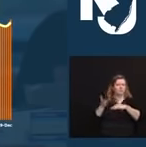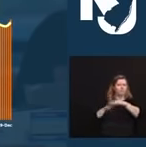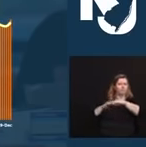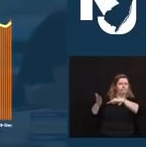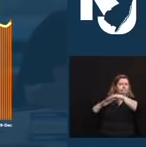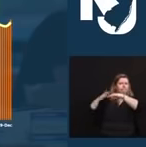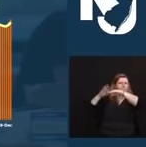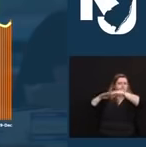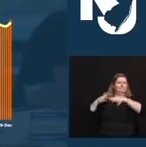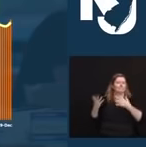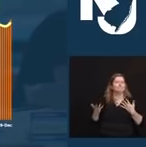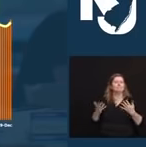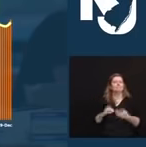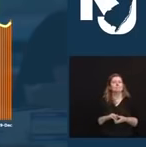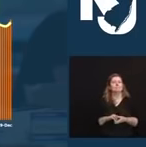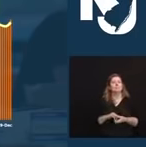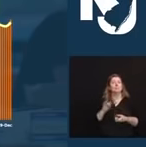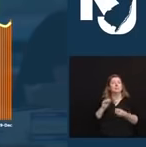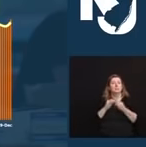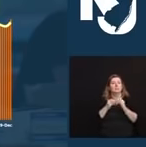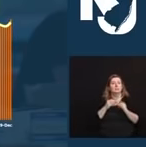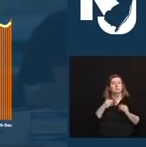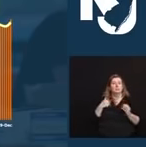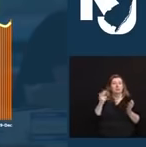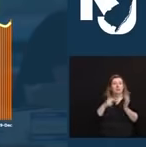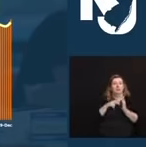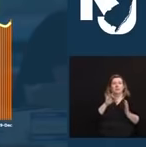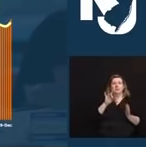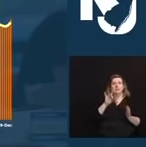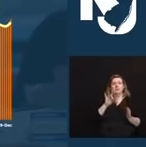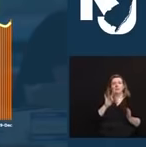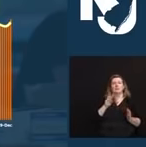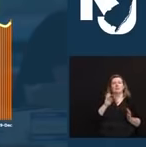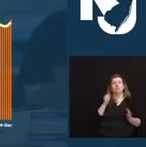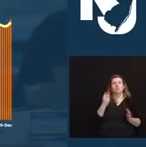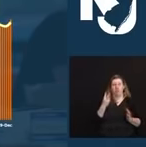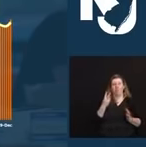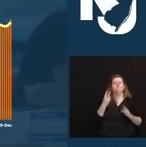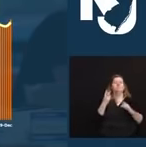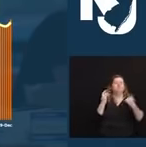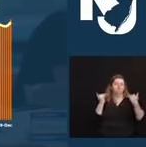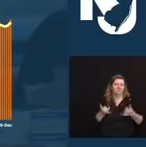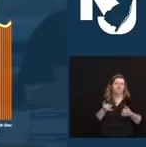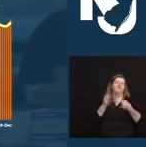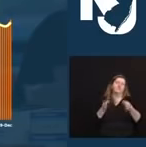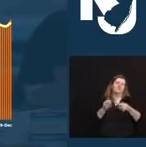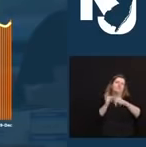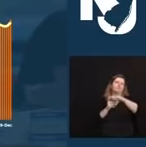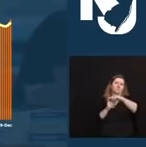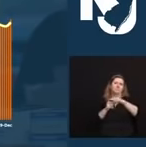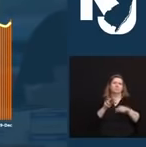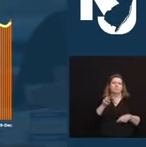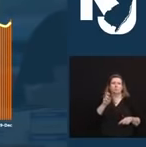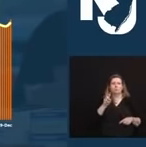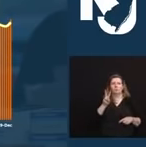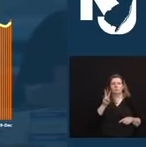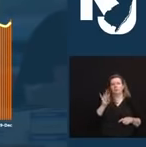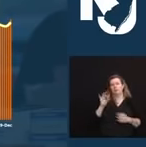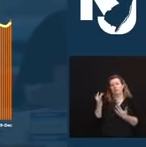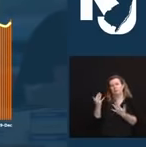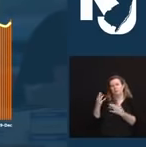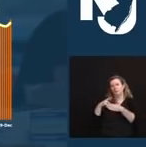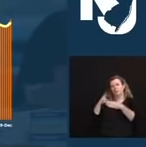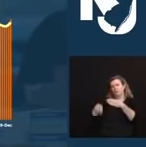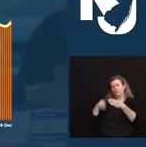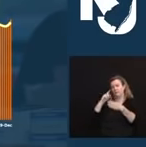,612 were COVID positive, 229 were awaiting their test results. That number, by the